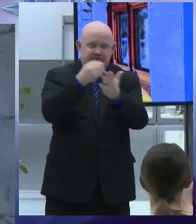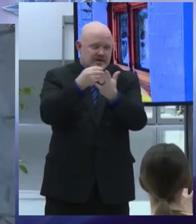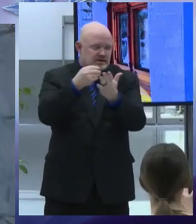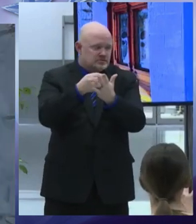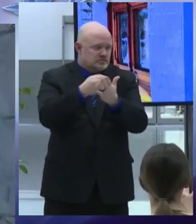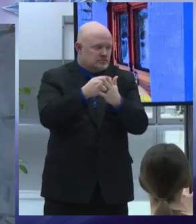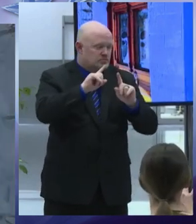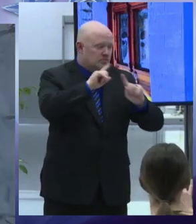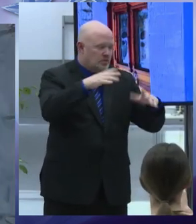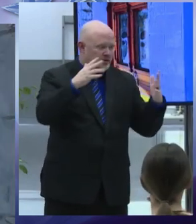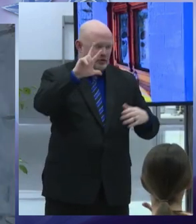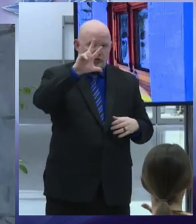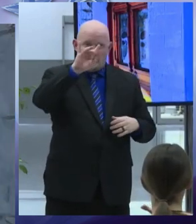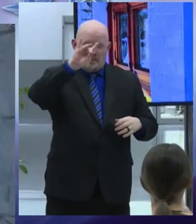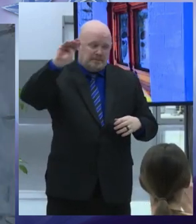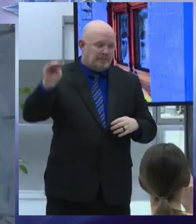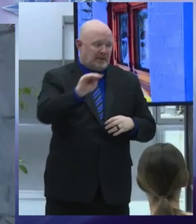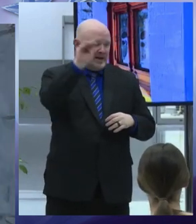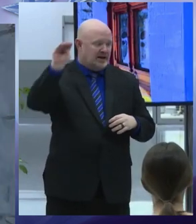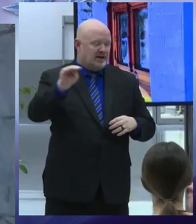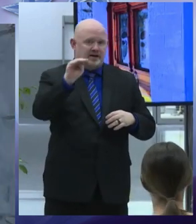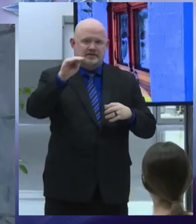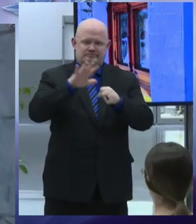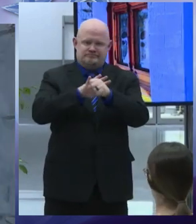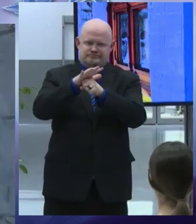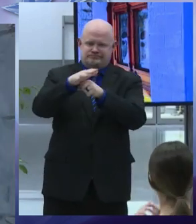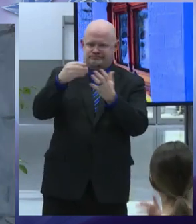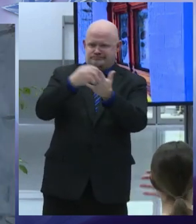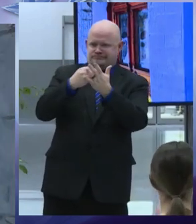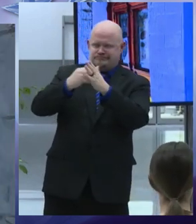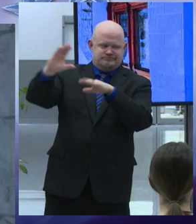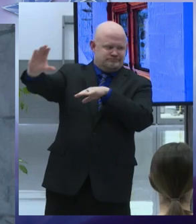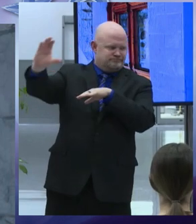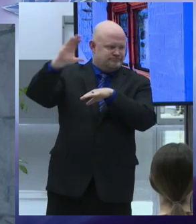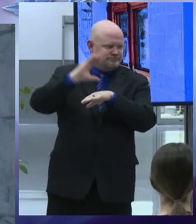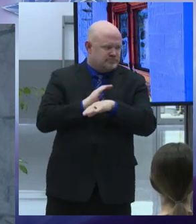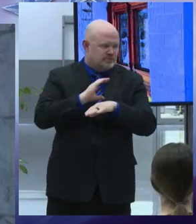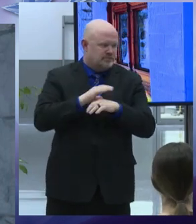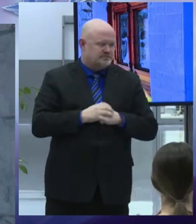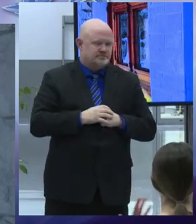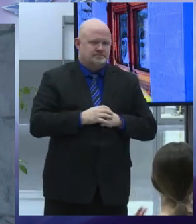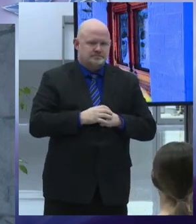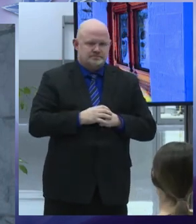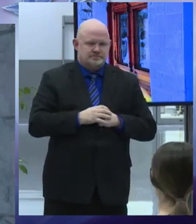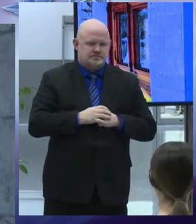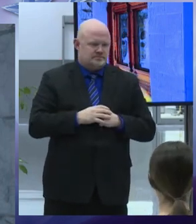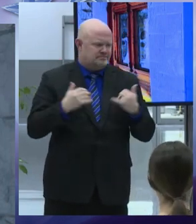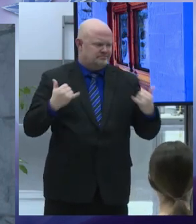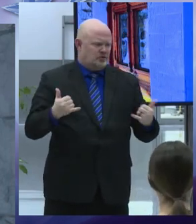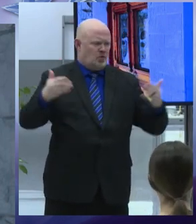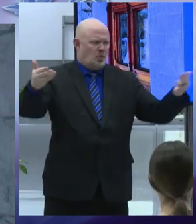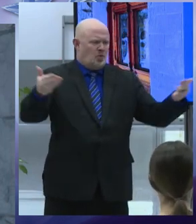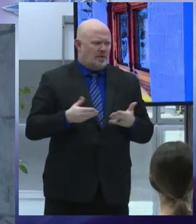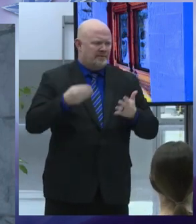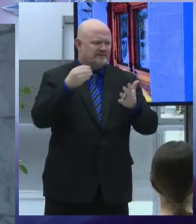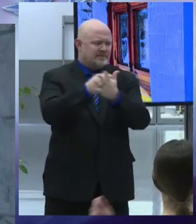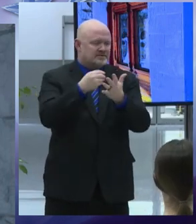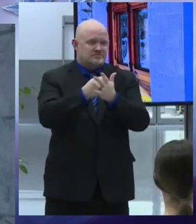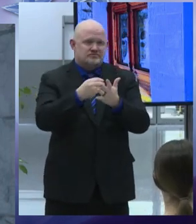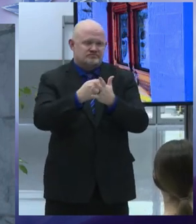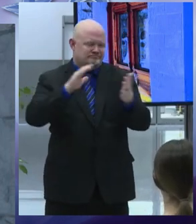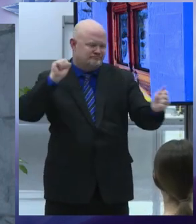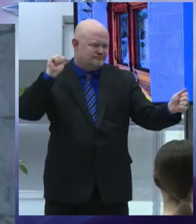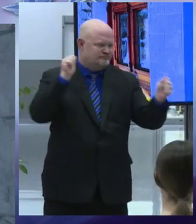this is a welcome financial turnaround resulting from